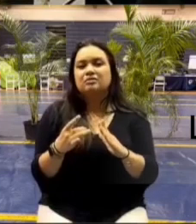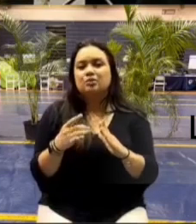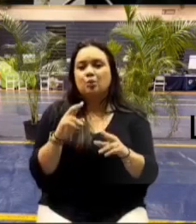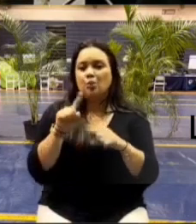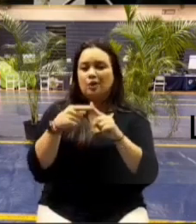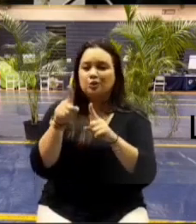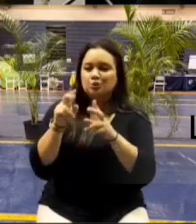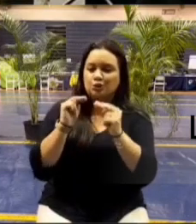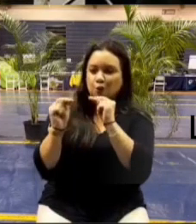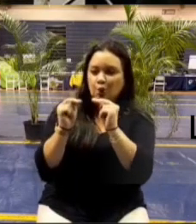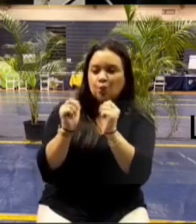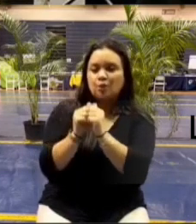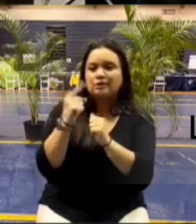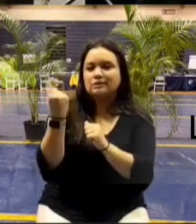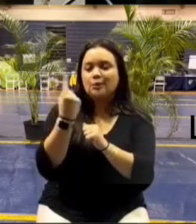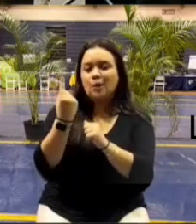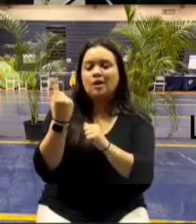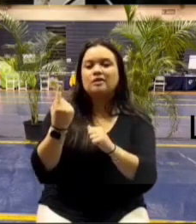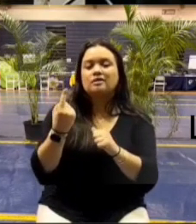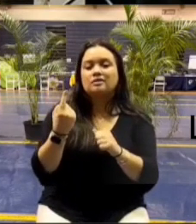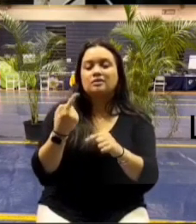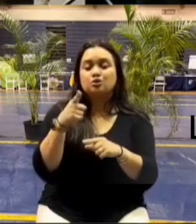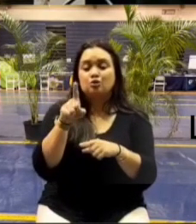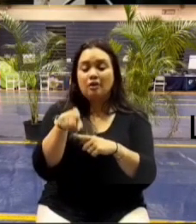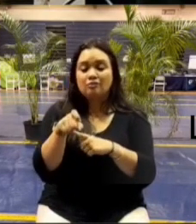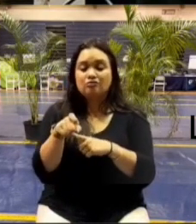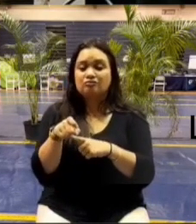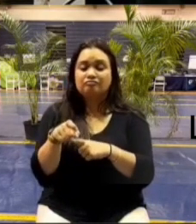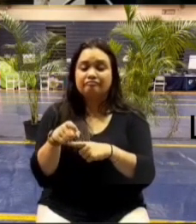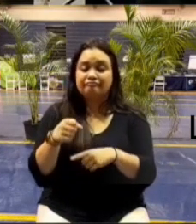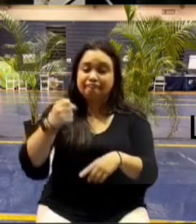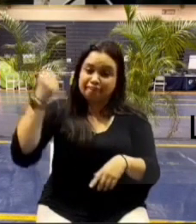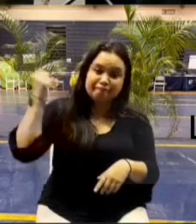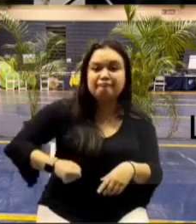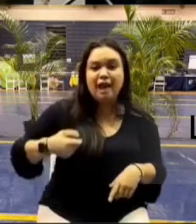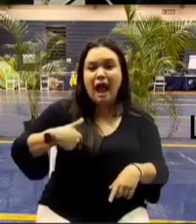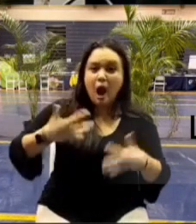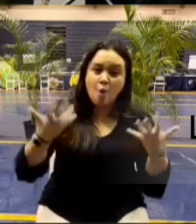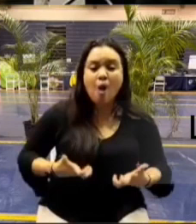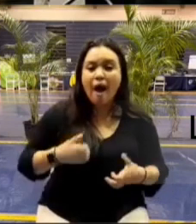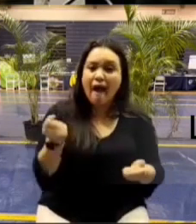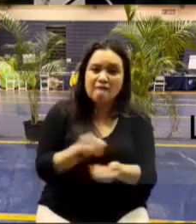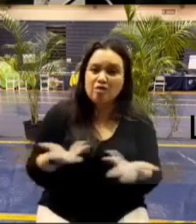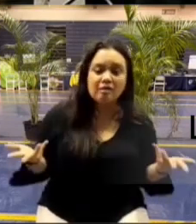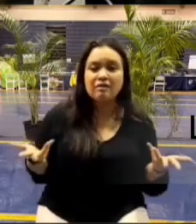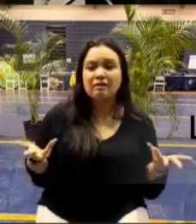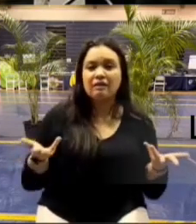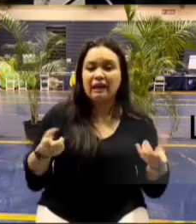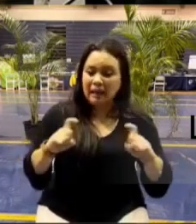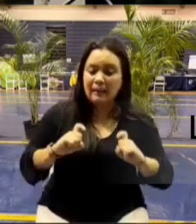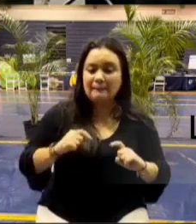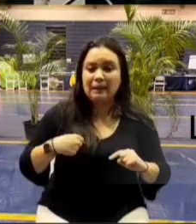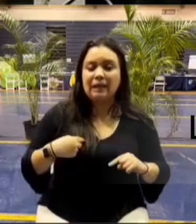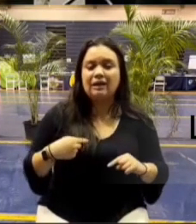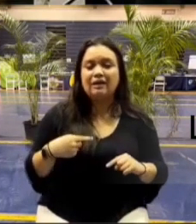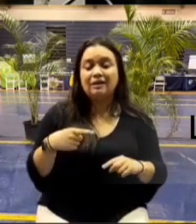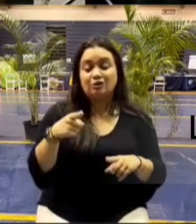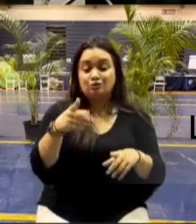somebody else uh and you can have the pound your hand on the table and say give me everything i want and get zero